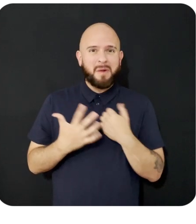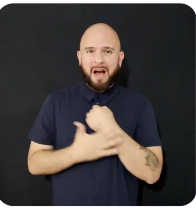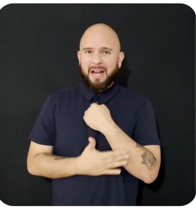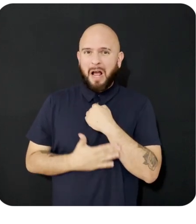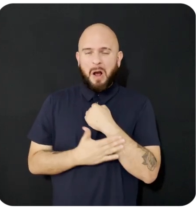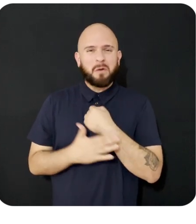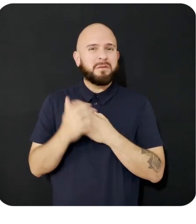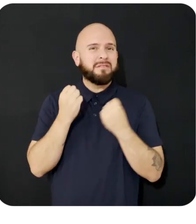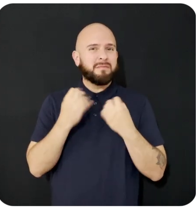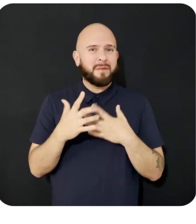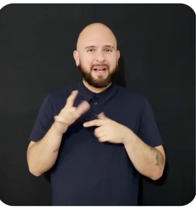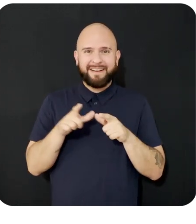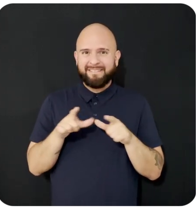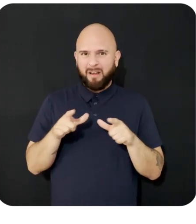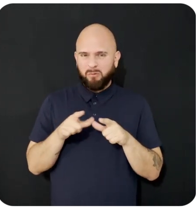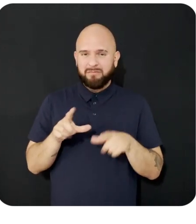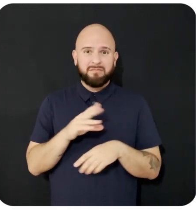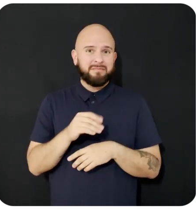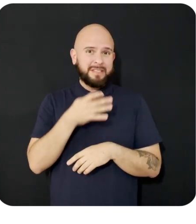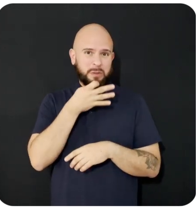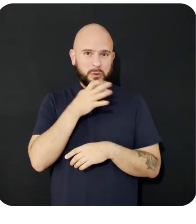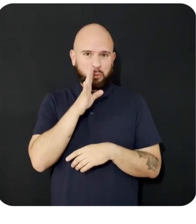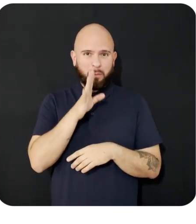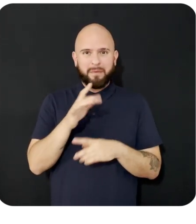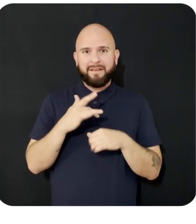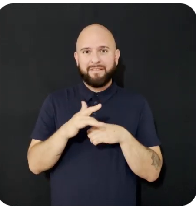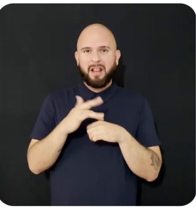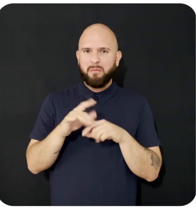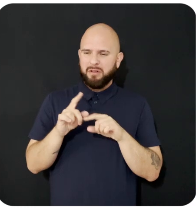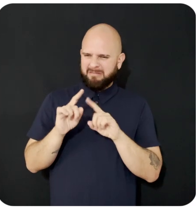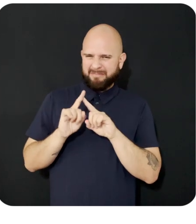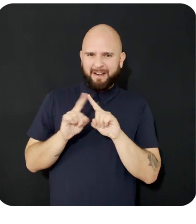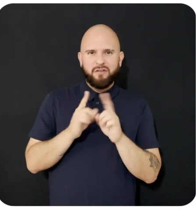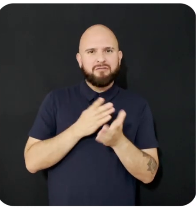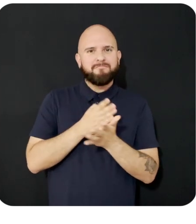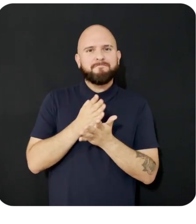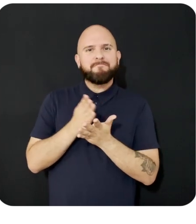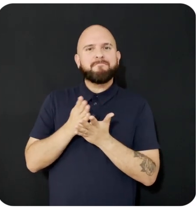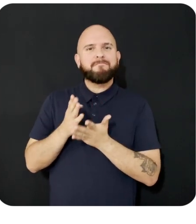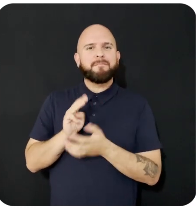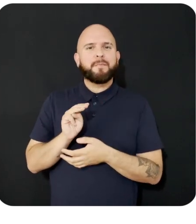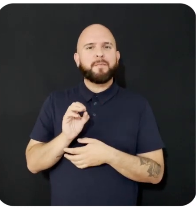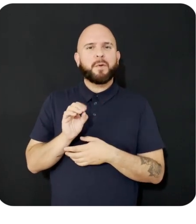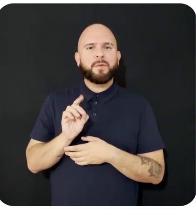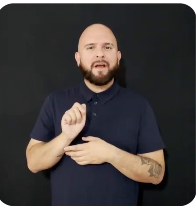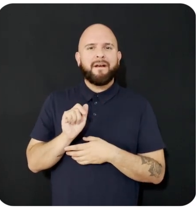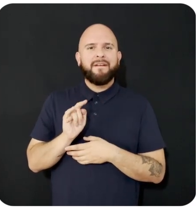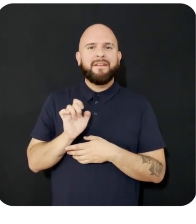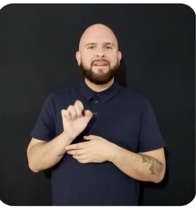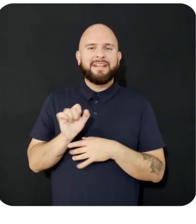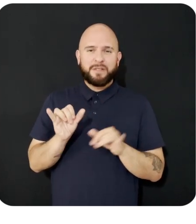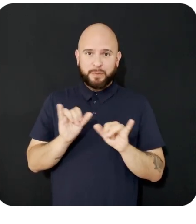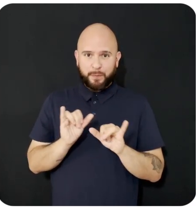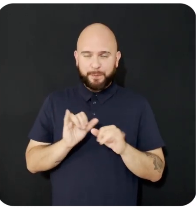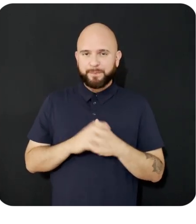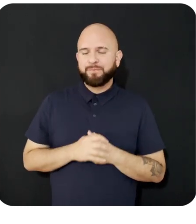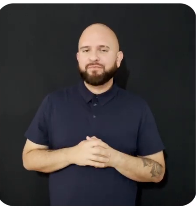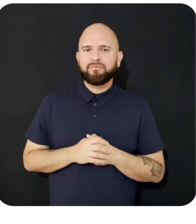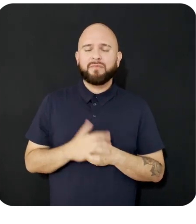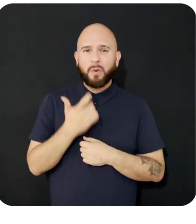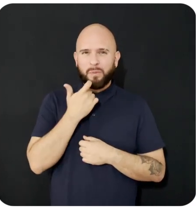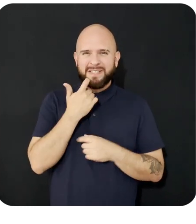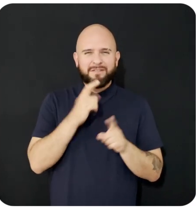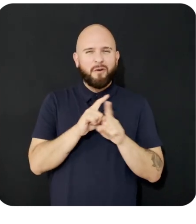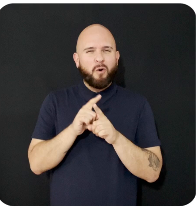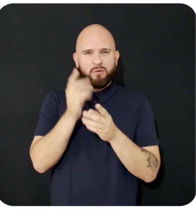languages and soon will be available in multiple new modalities as well. We also recently announced AI Studio,